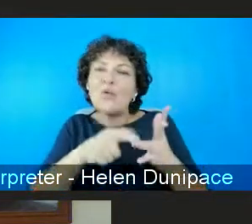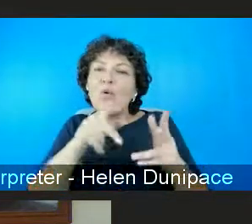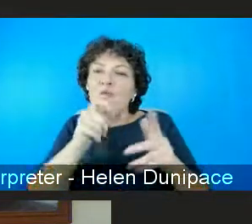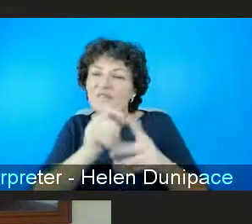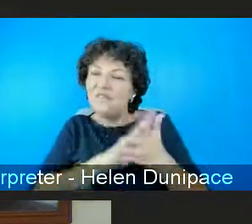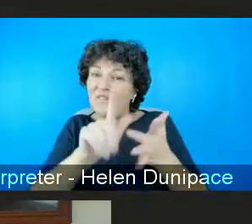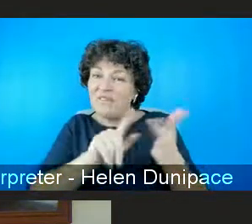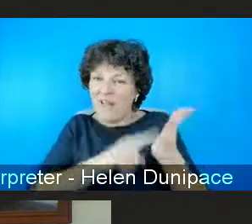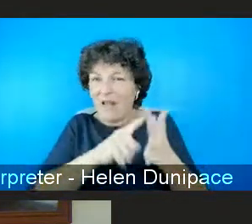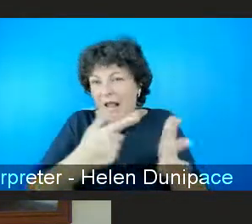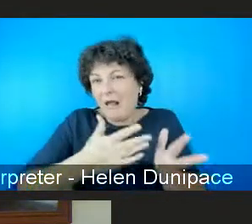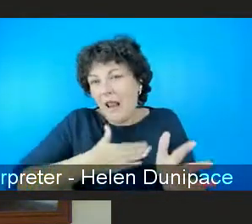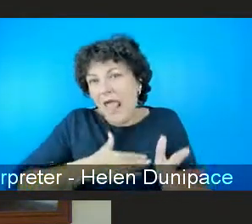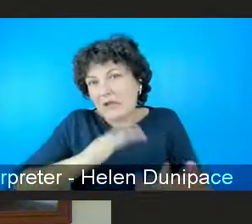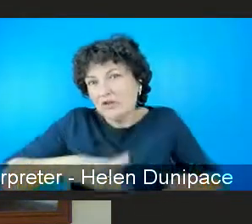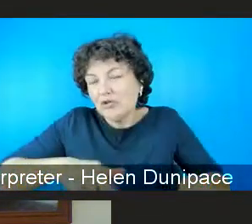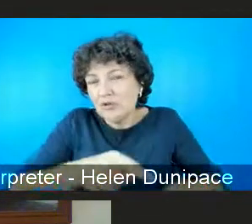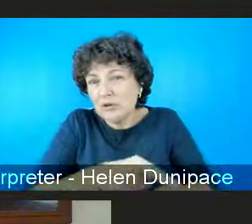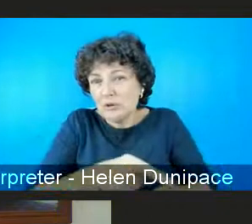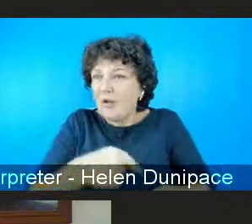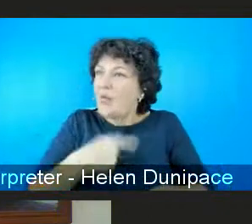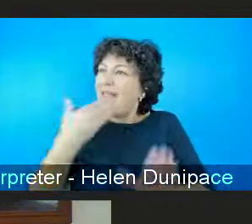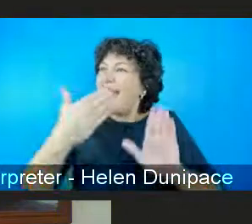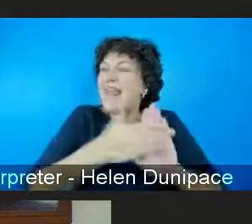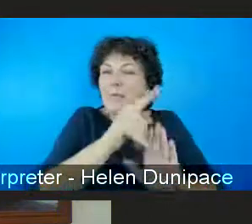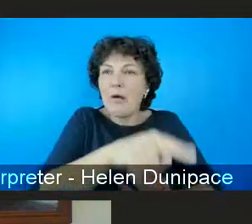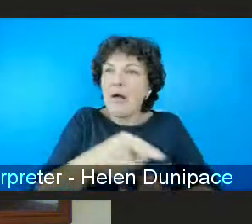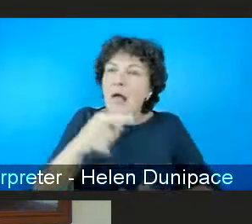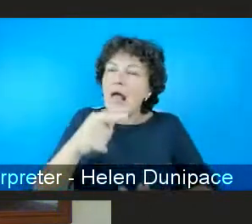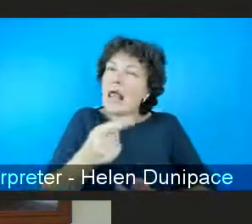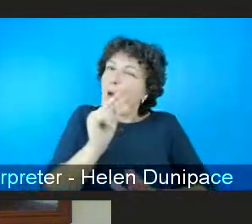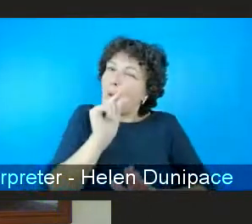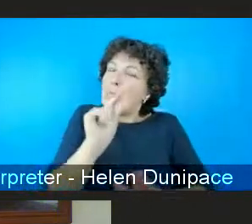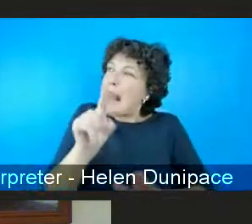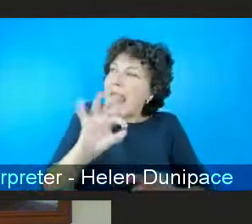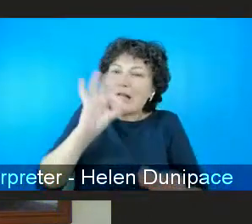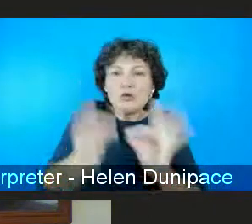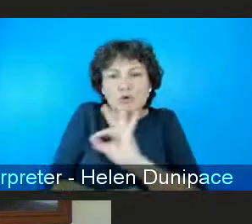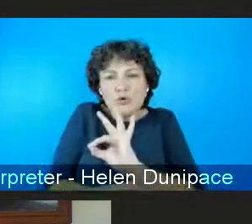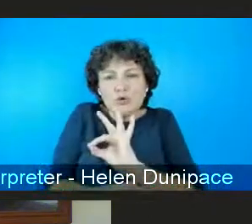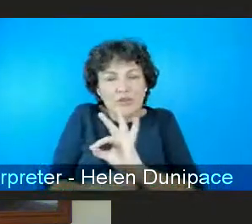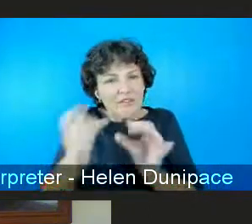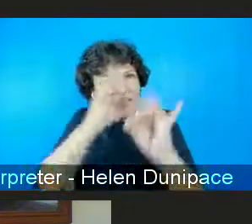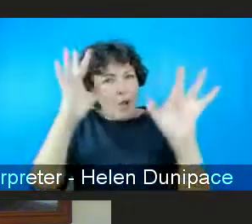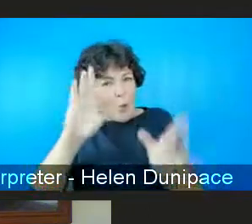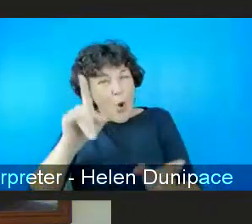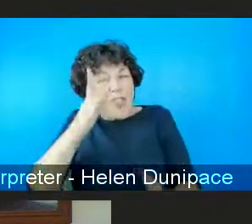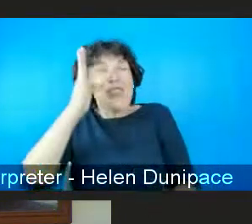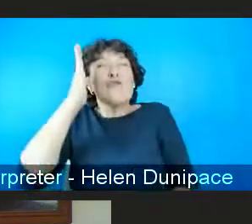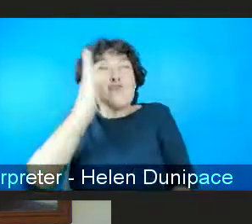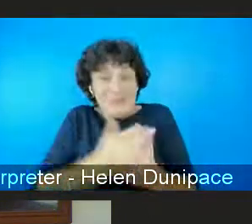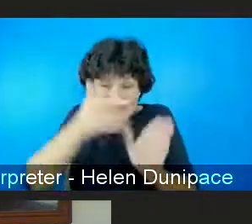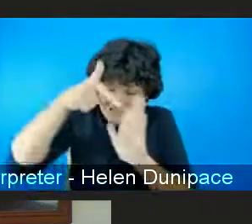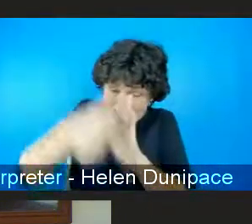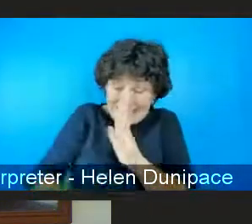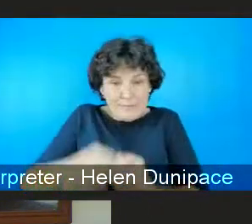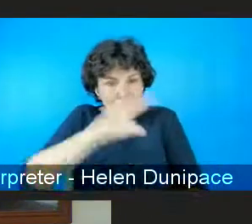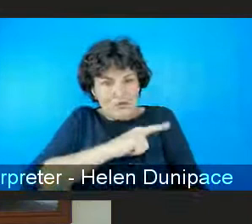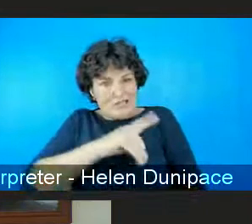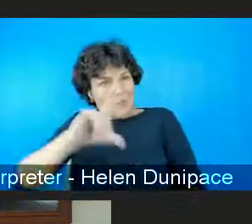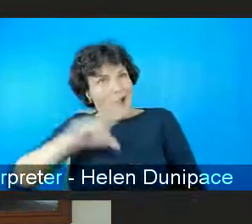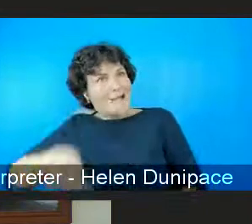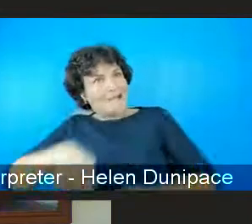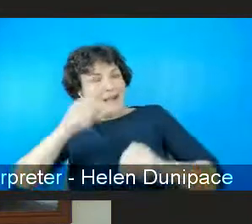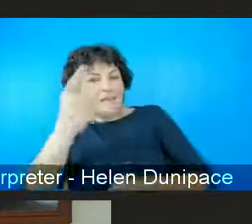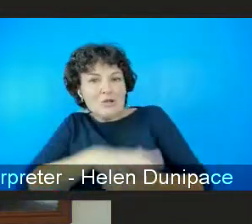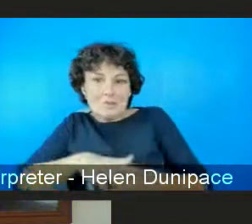really important we think of schools but let's not think that schools are uniquely um problematic spaces